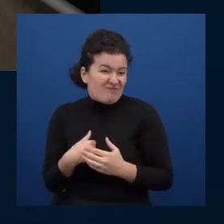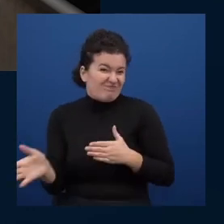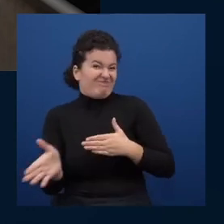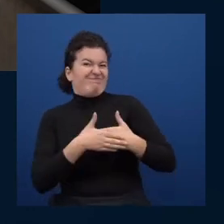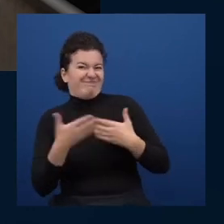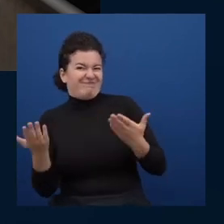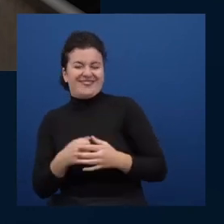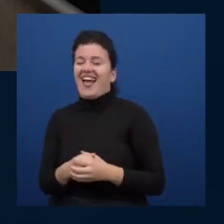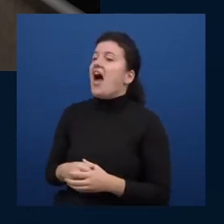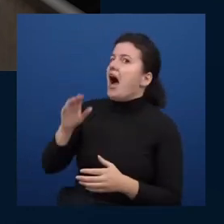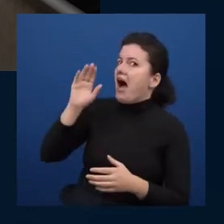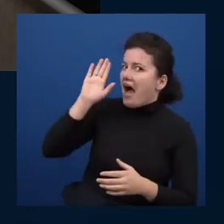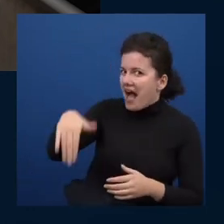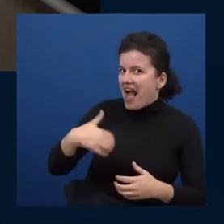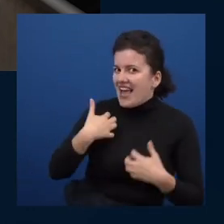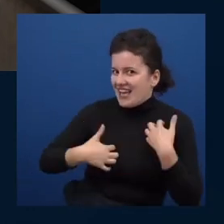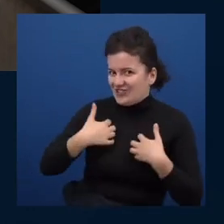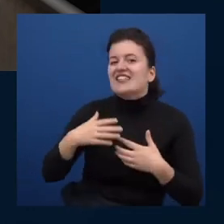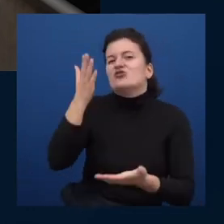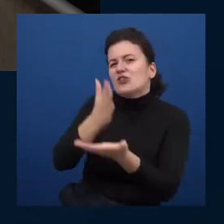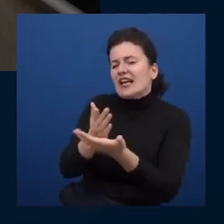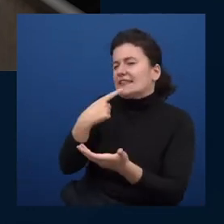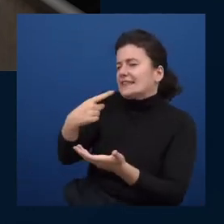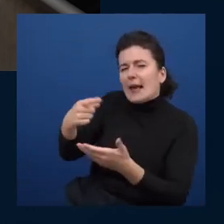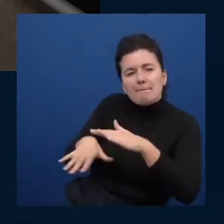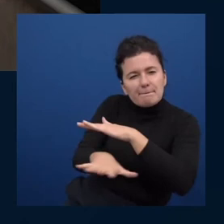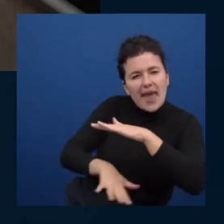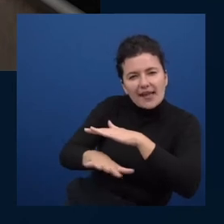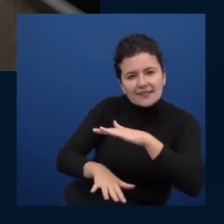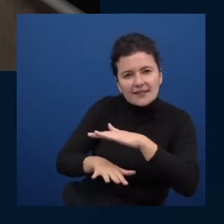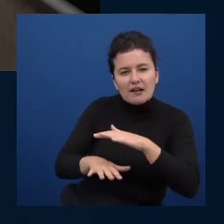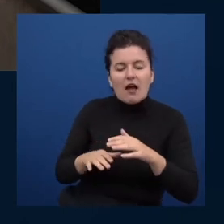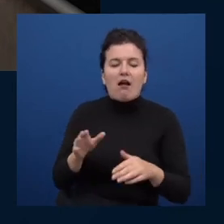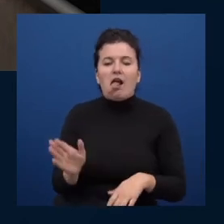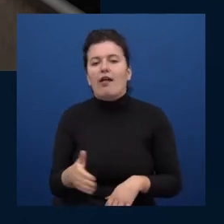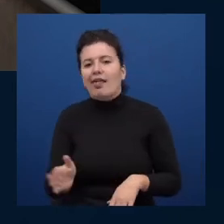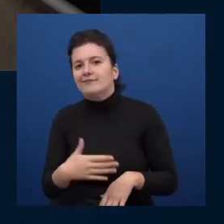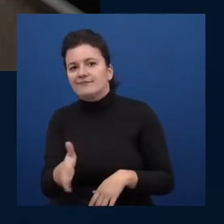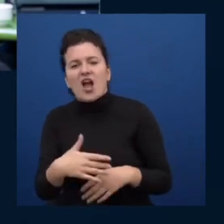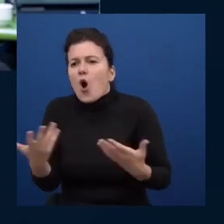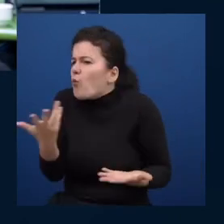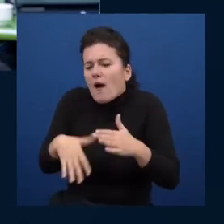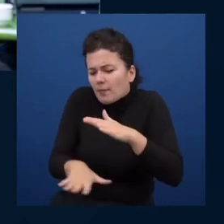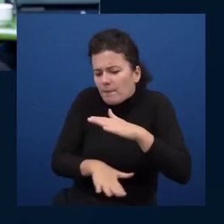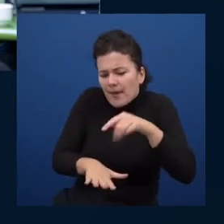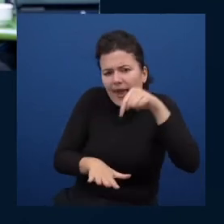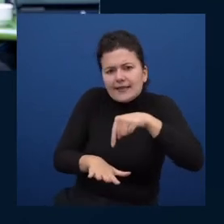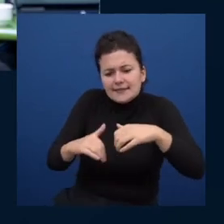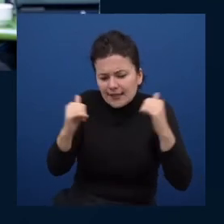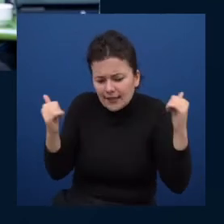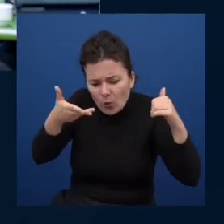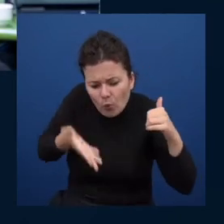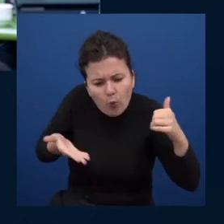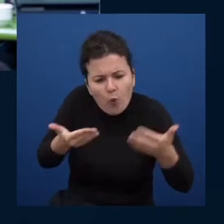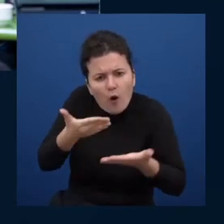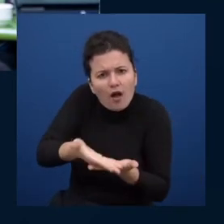scott and i mean when you say don't skimp on the basics what do you what do you mean what are the basics that is a great question thank you for that so